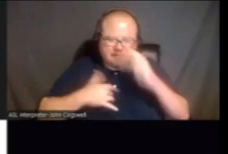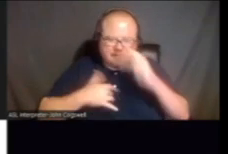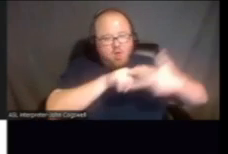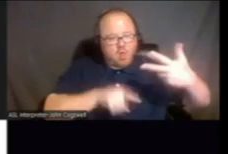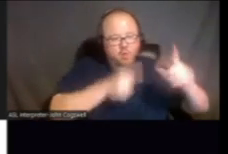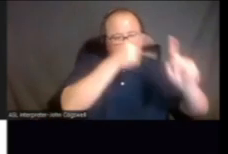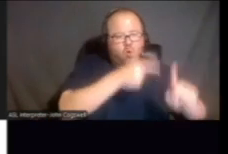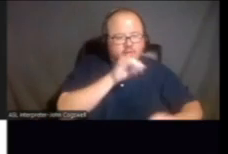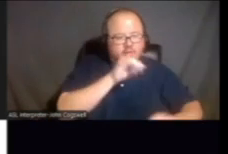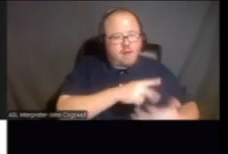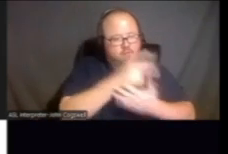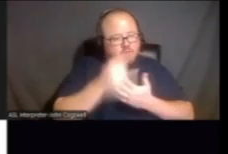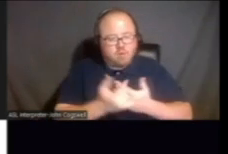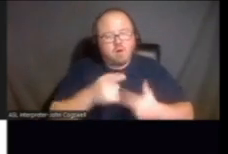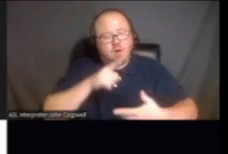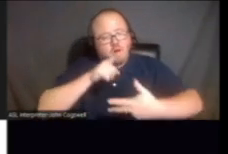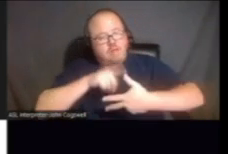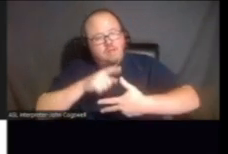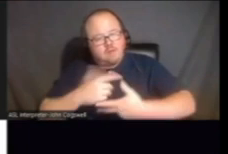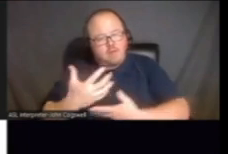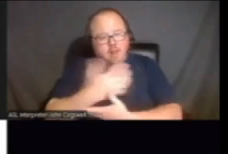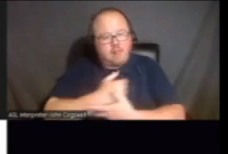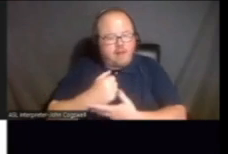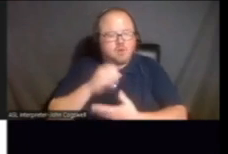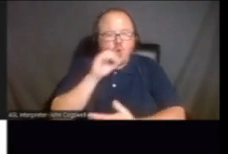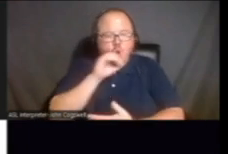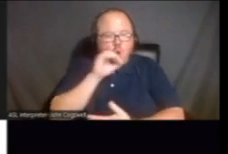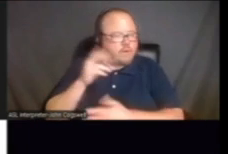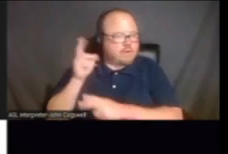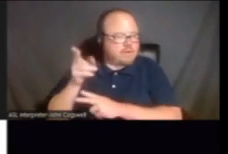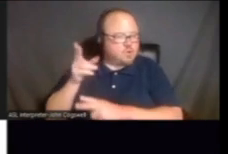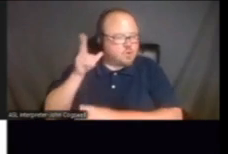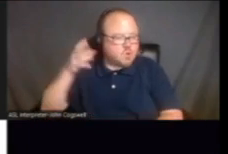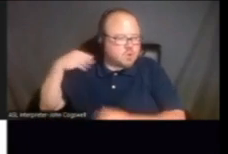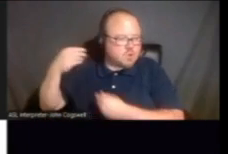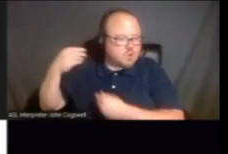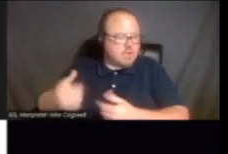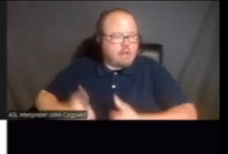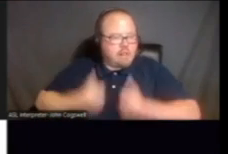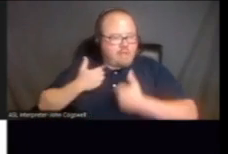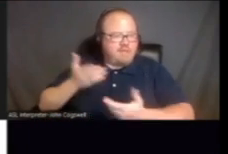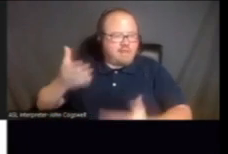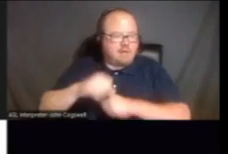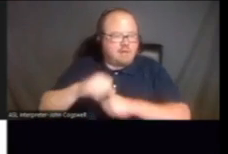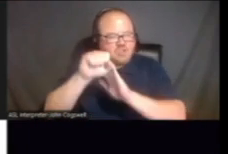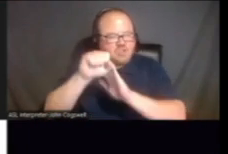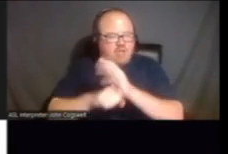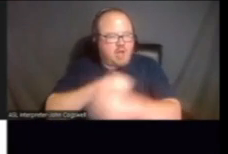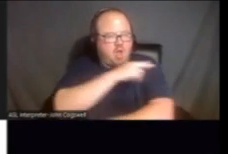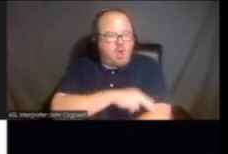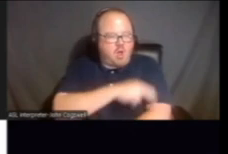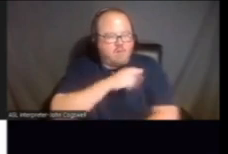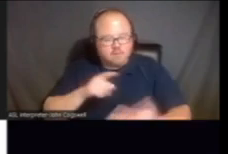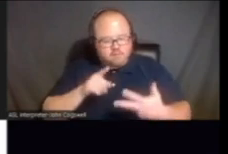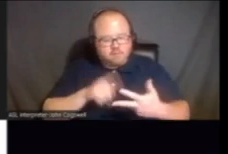One was to collect oral histories of people who have lived at state hospitals. The other was to